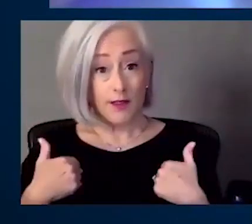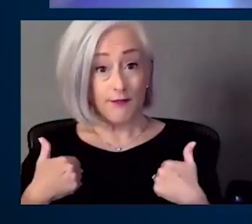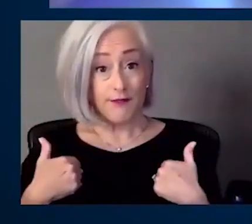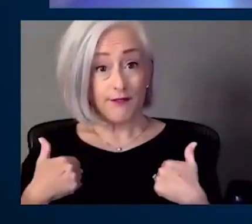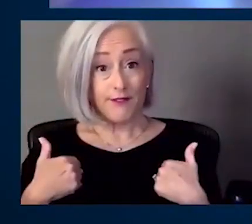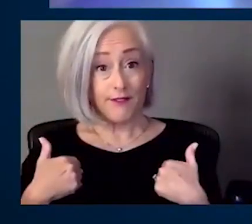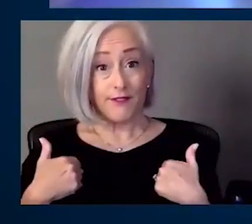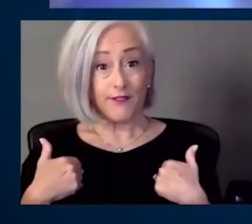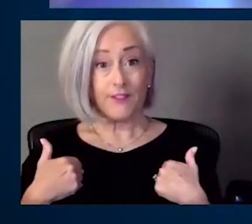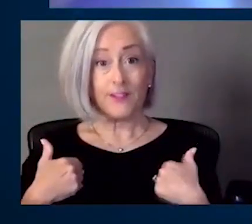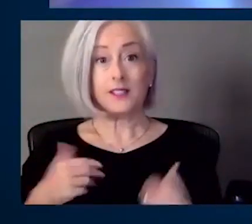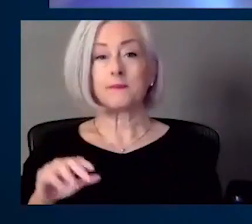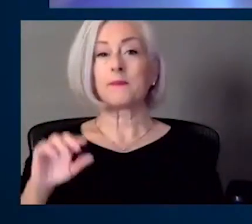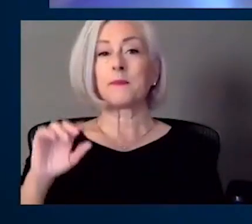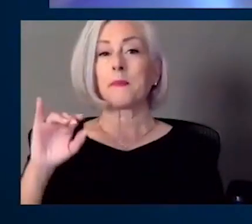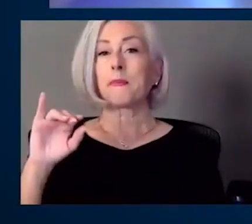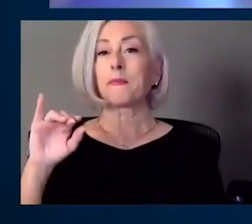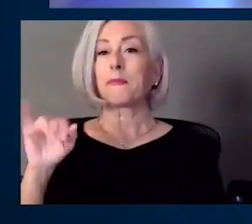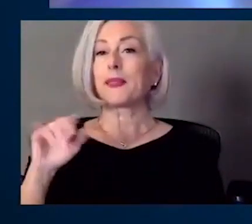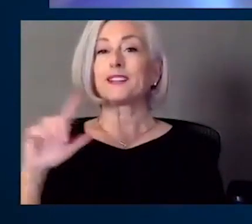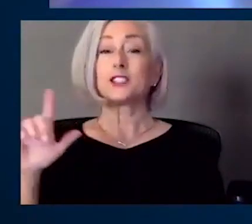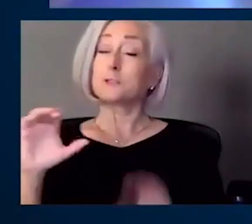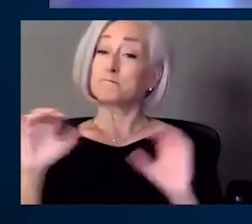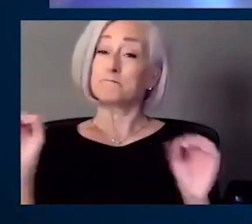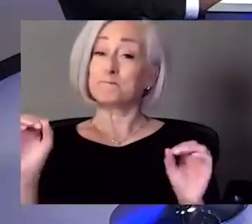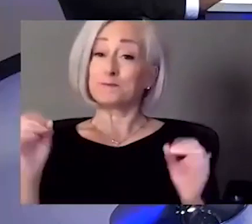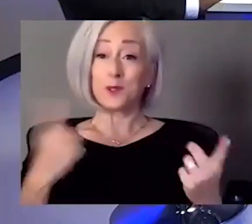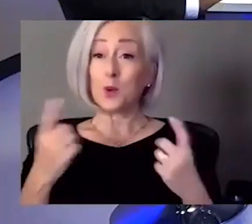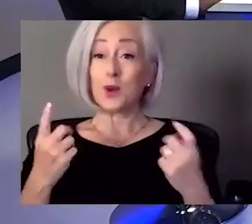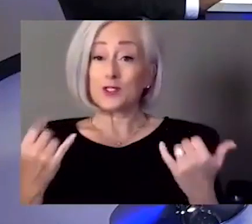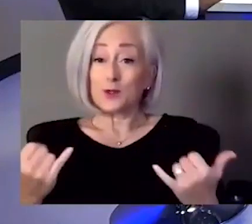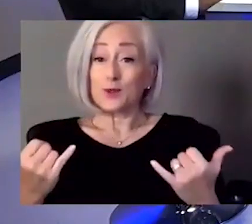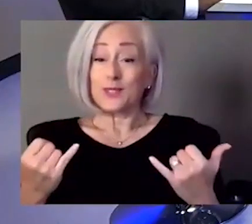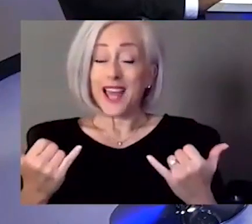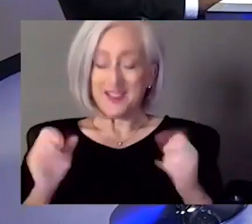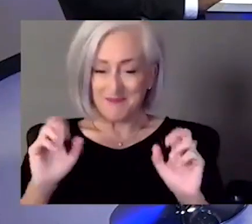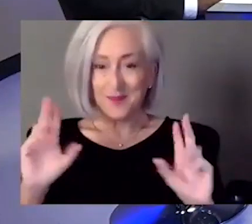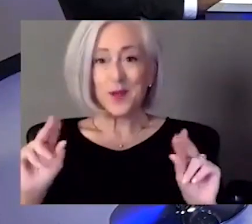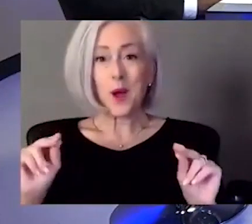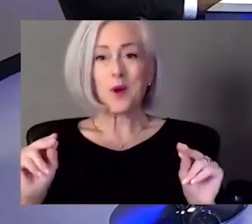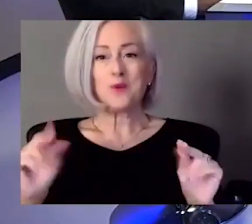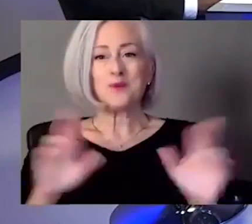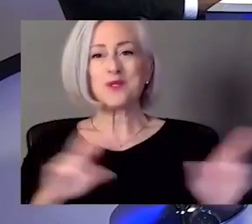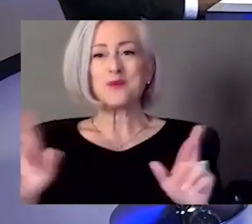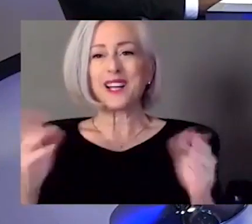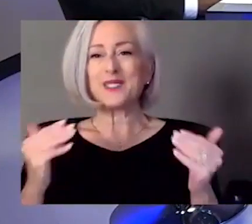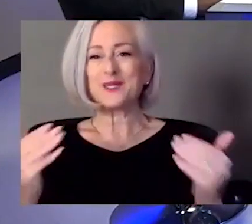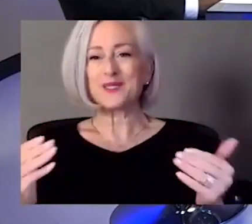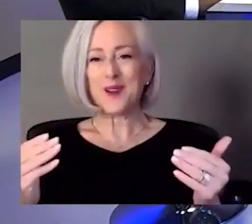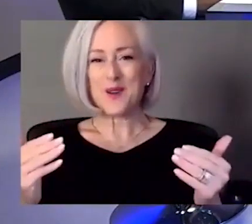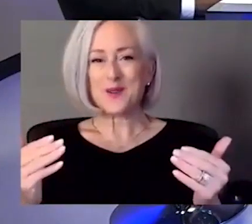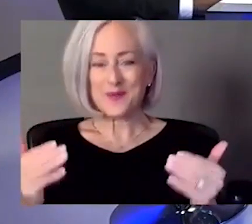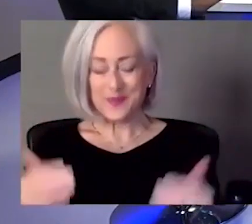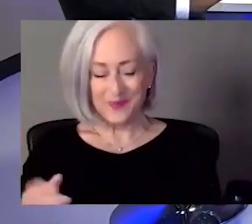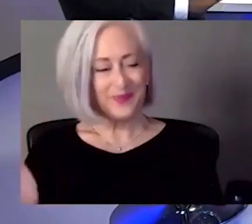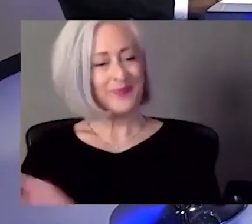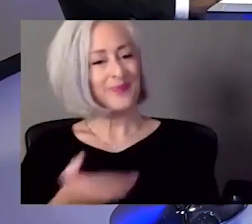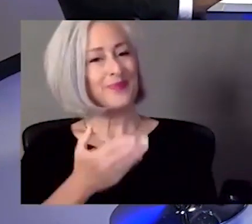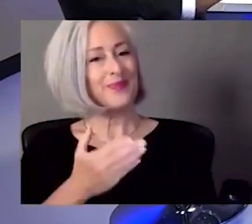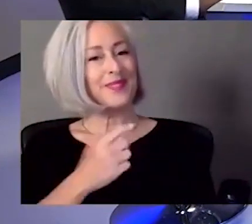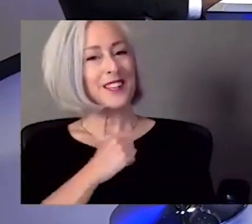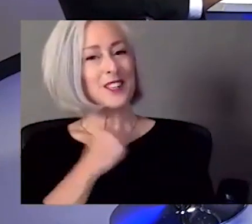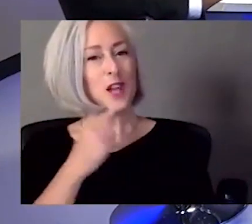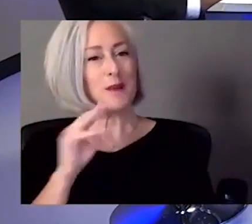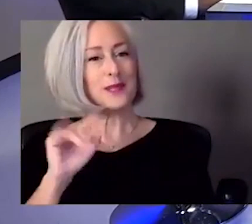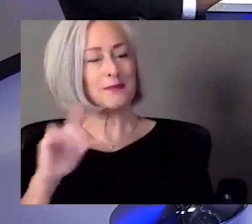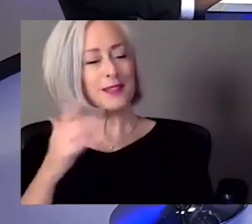I don't think we have any this morning. No. All right. We're good to proceed. All right. Well, Chaplain Miller, thanks for being with us